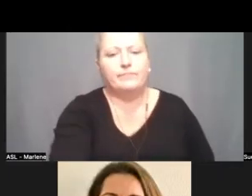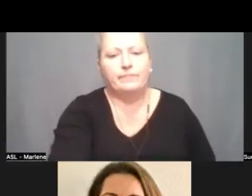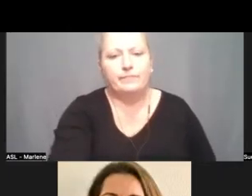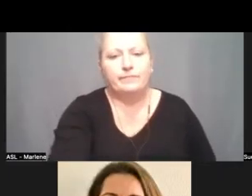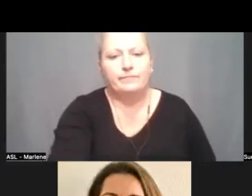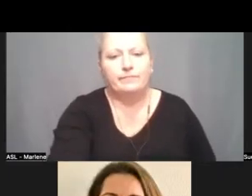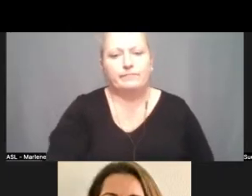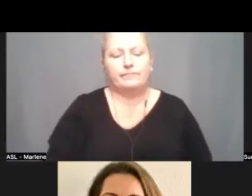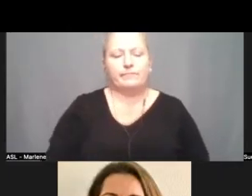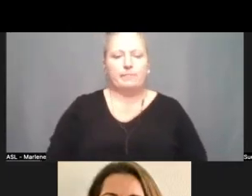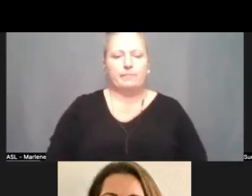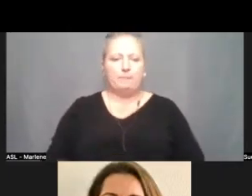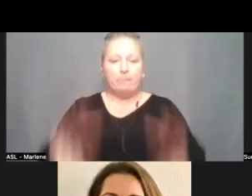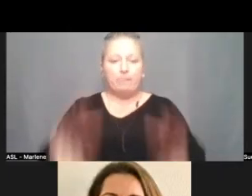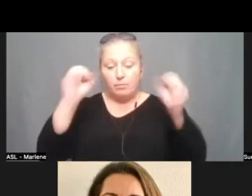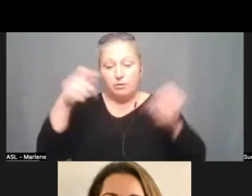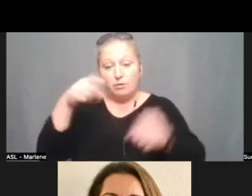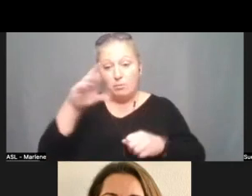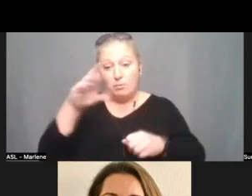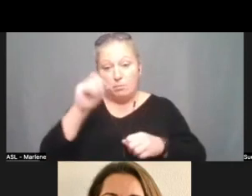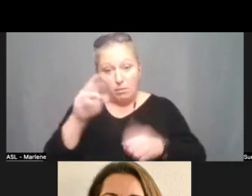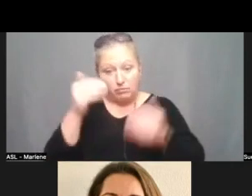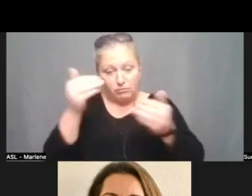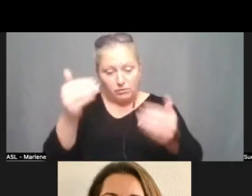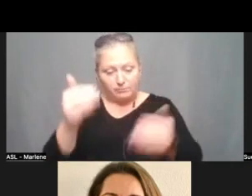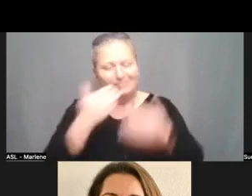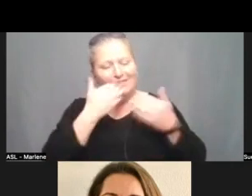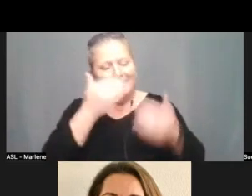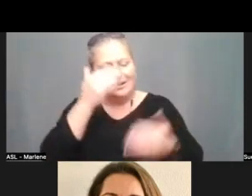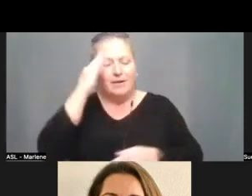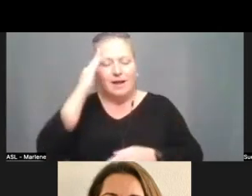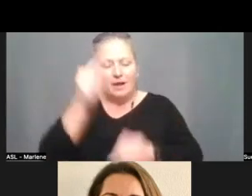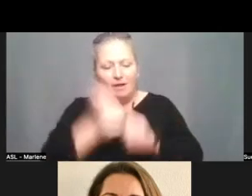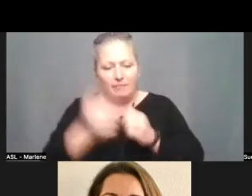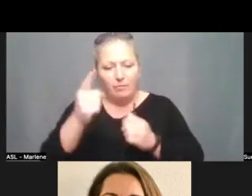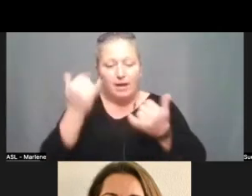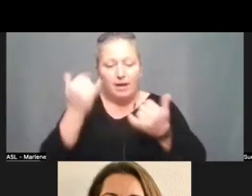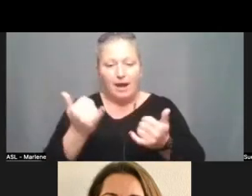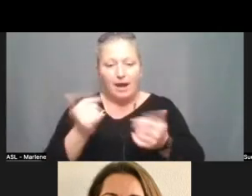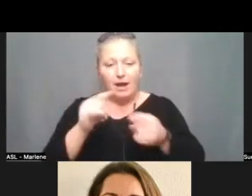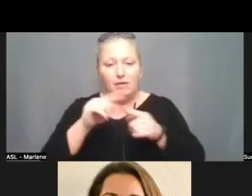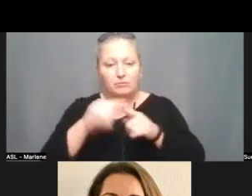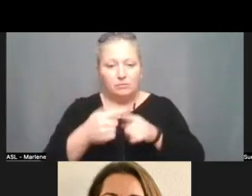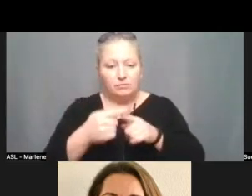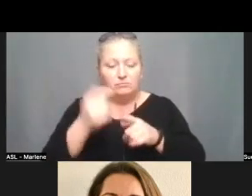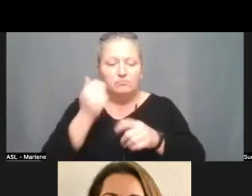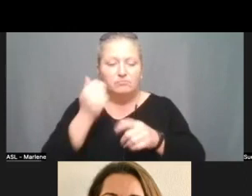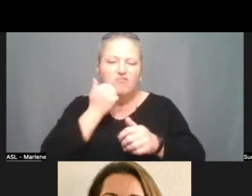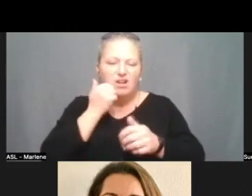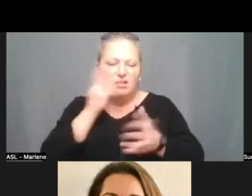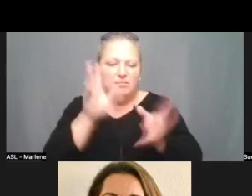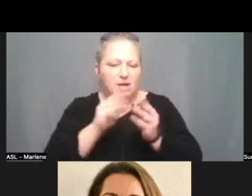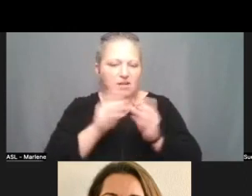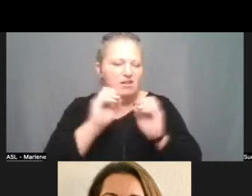President Proctor, go ahead. Thank you. Hello, everyone. We are recommitting to the regular meeting with nothing to